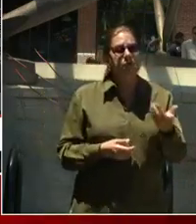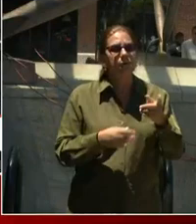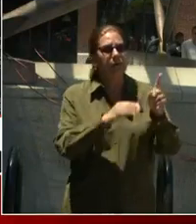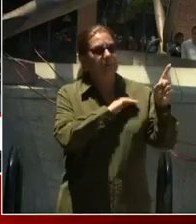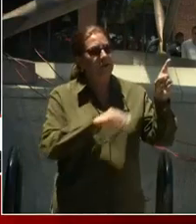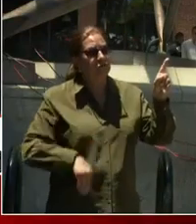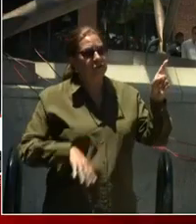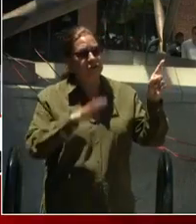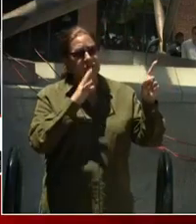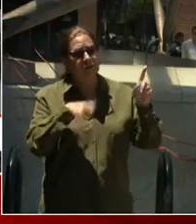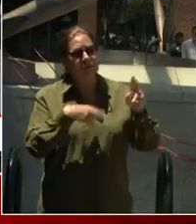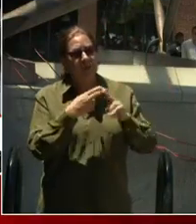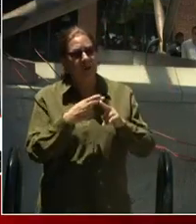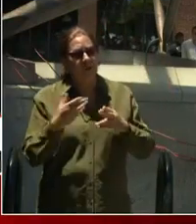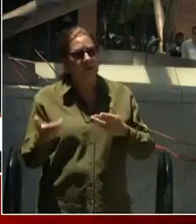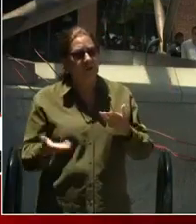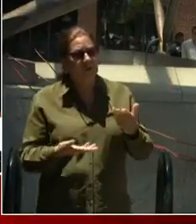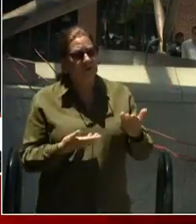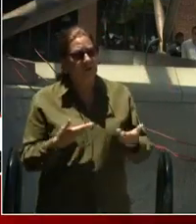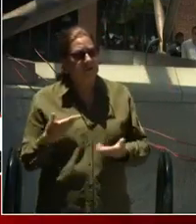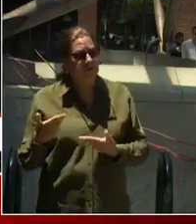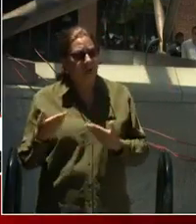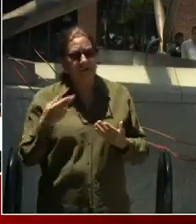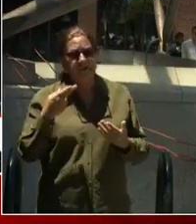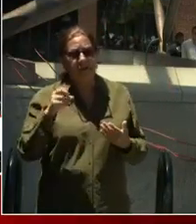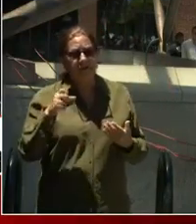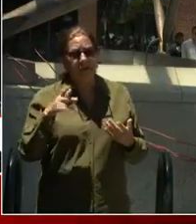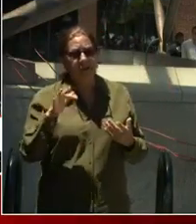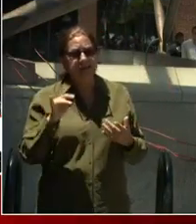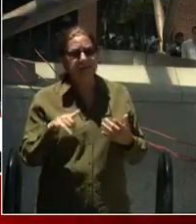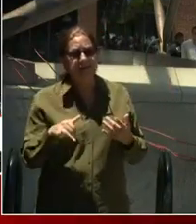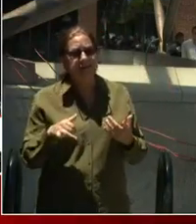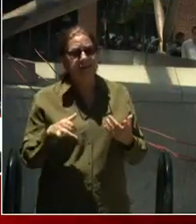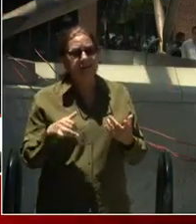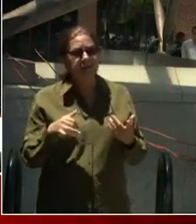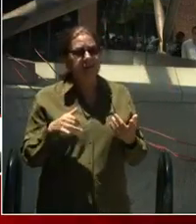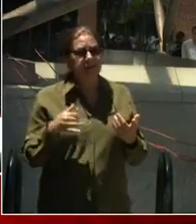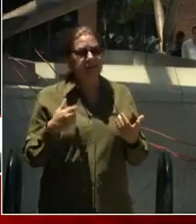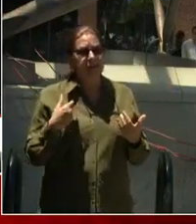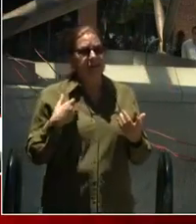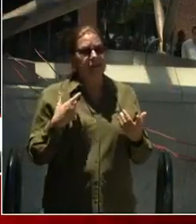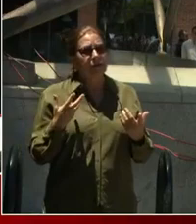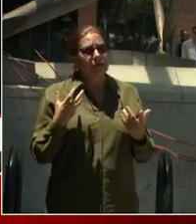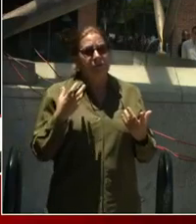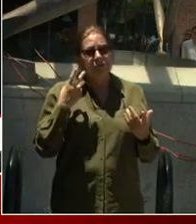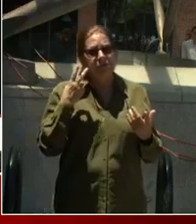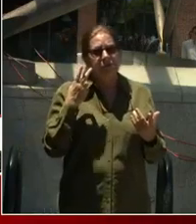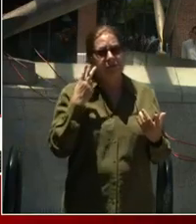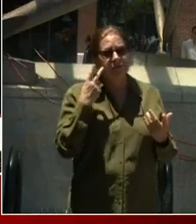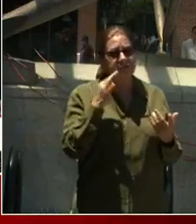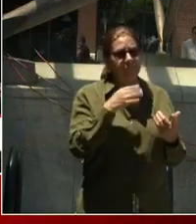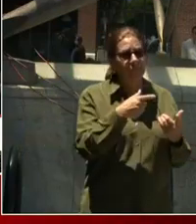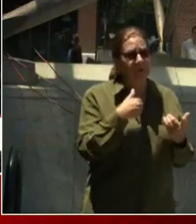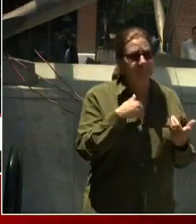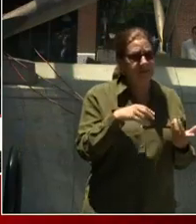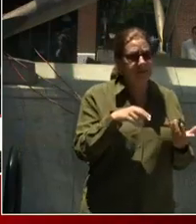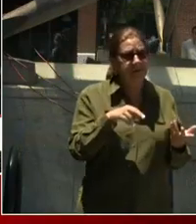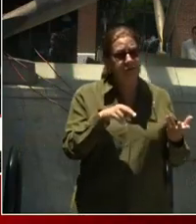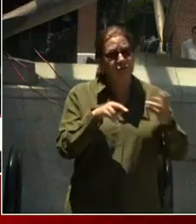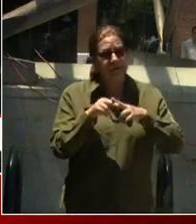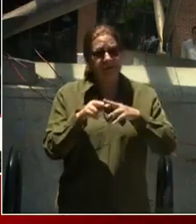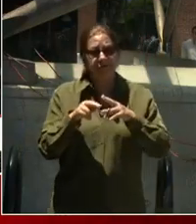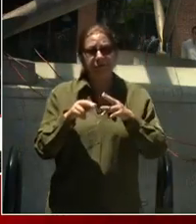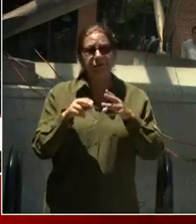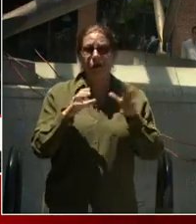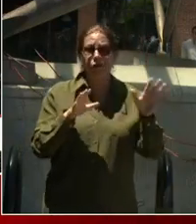offering a good living. In light of that, what are your thoughts of the renewed effort to increase the minimum wage for tipped employees? This was